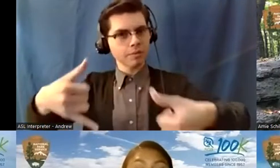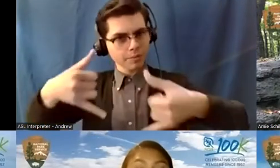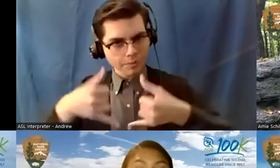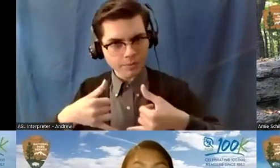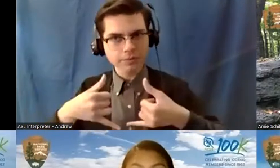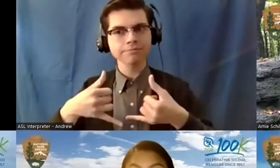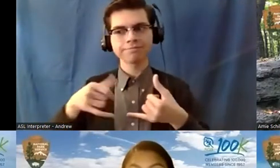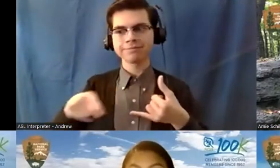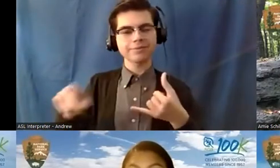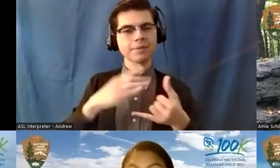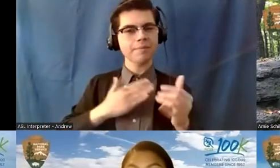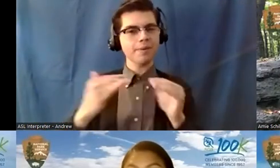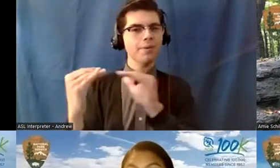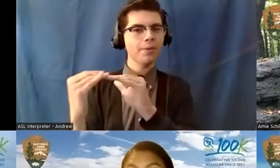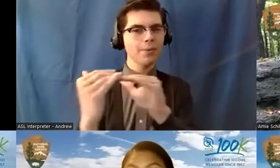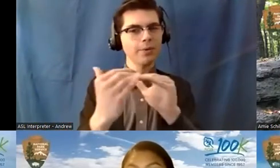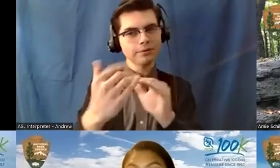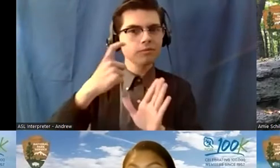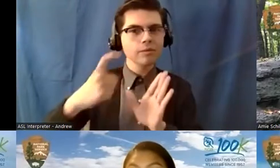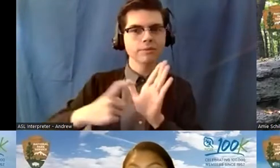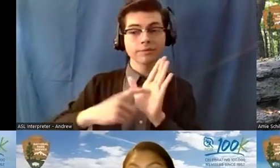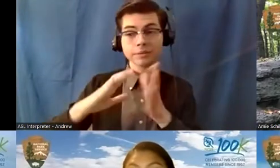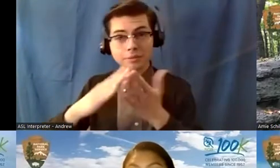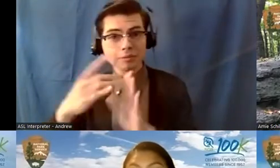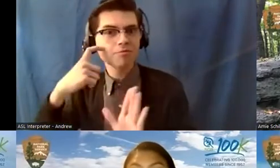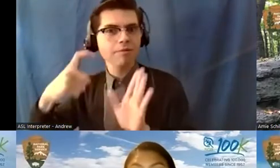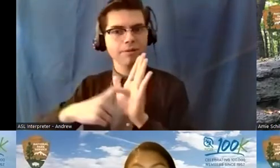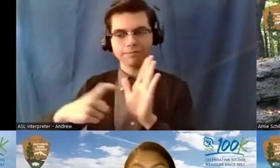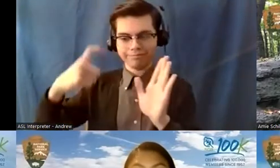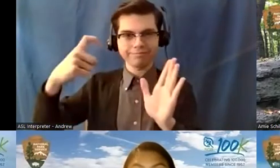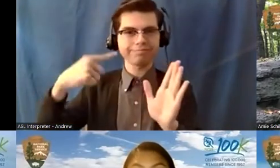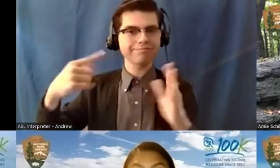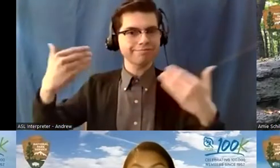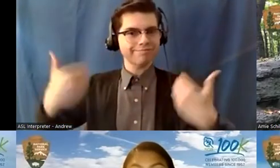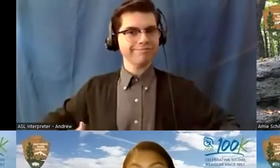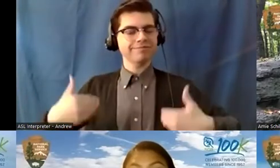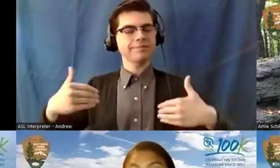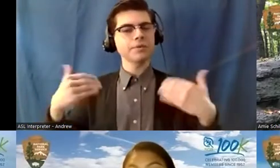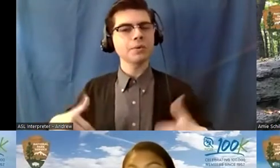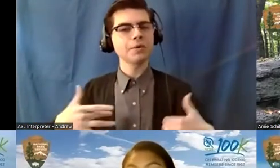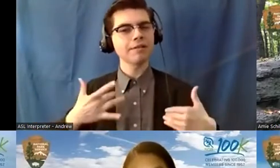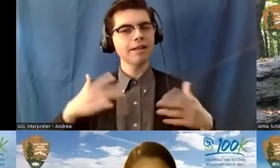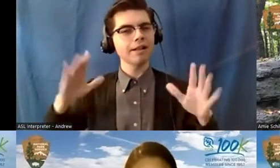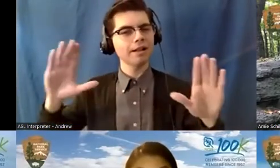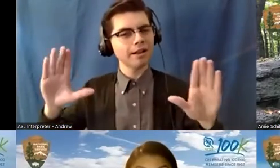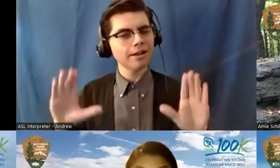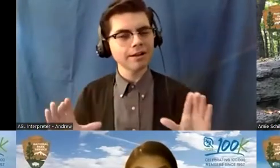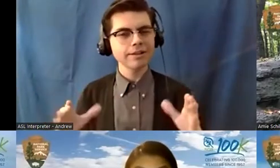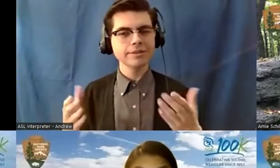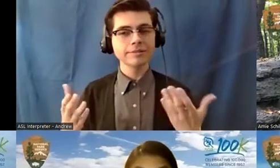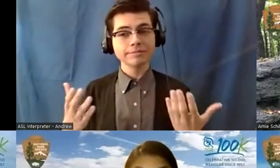by my coworkers and my community. So that was really great. And I think some of my experiences